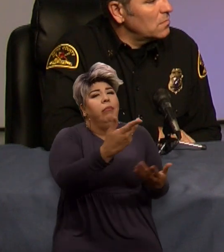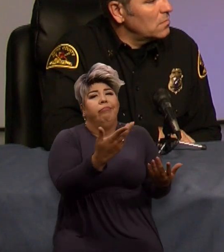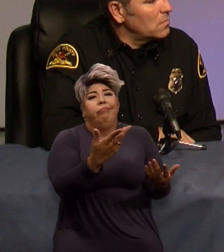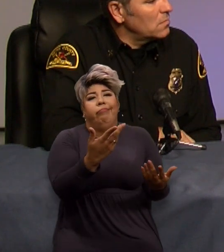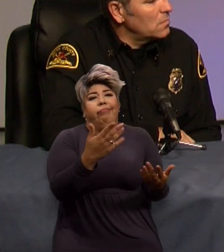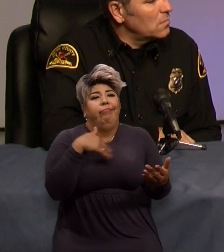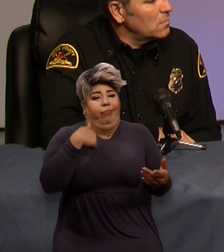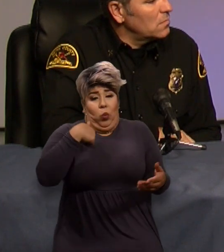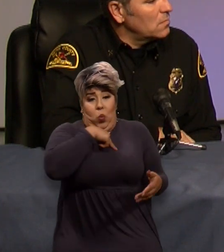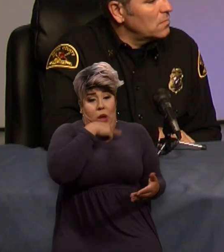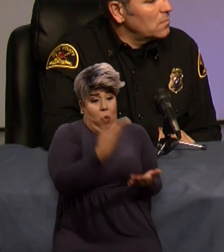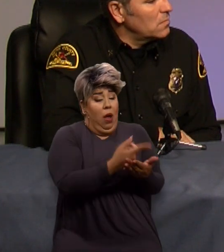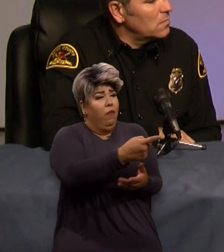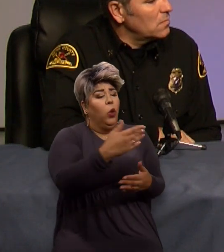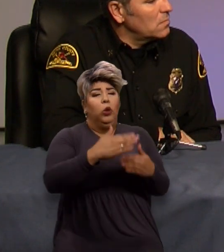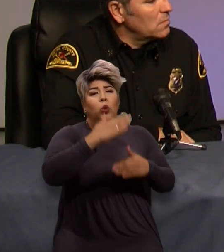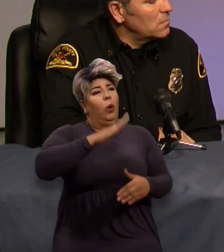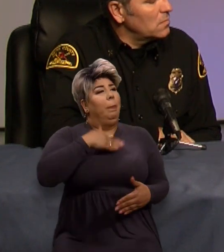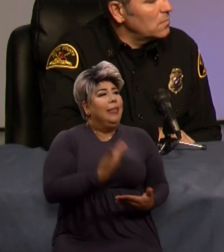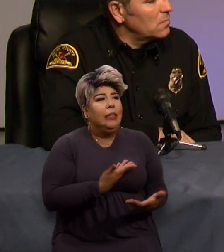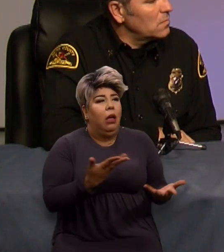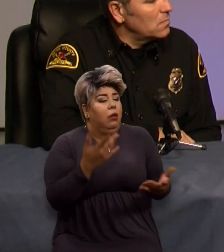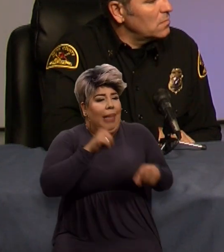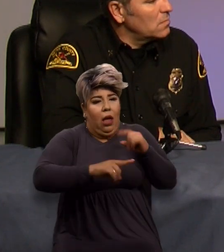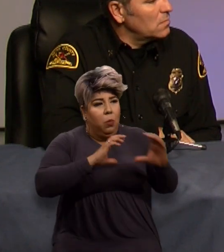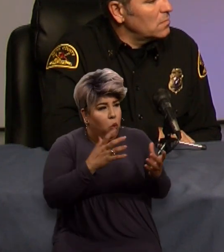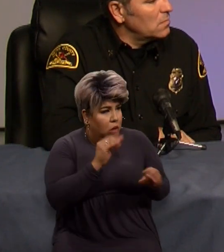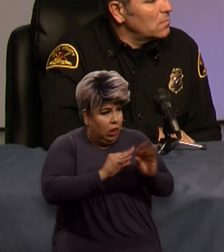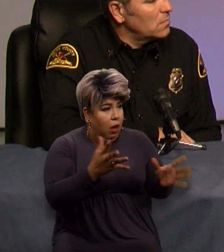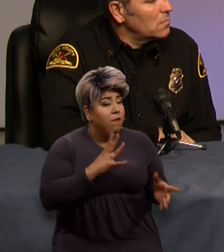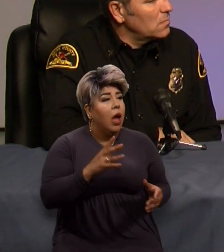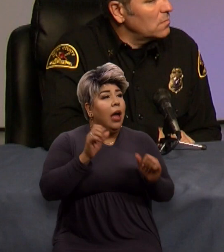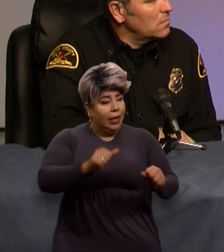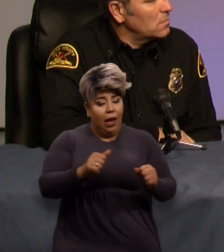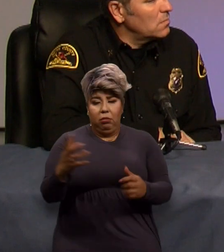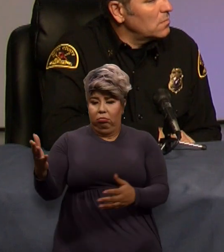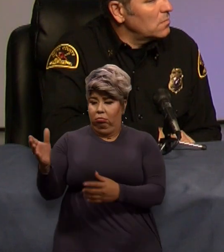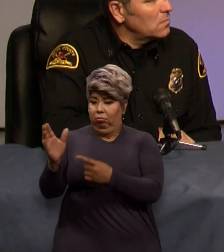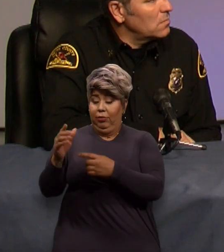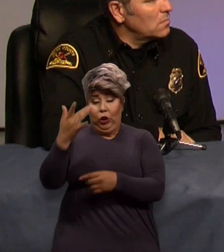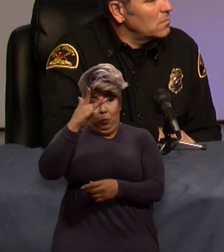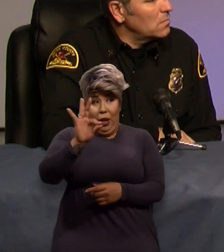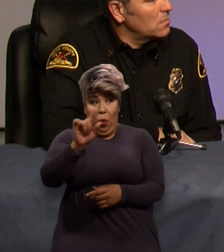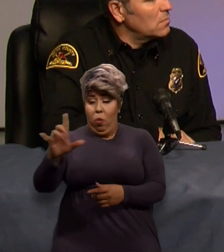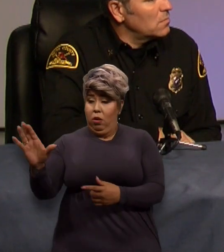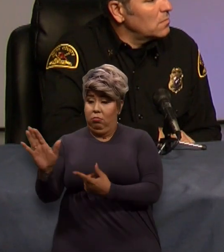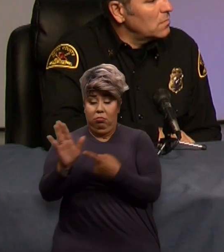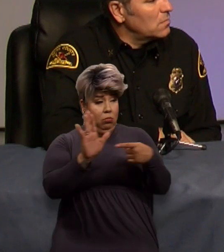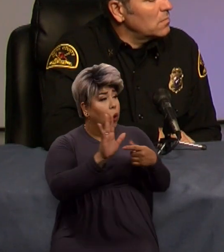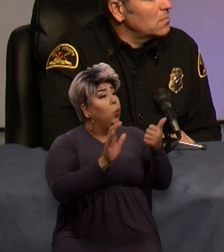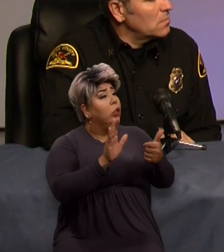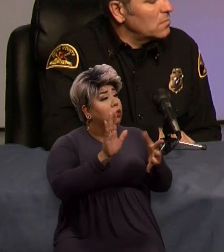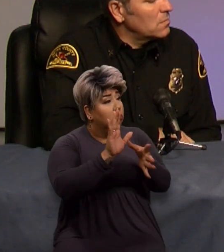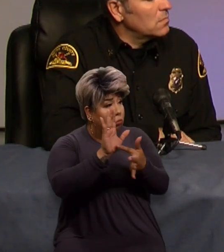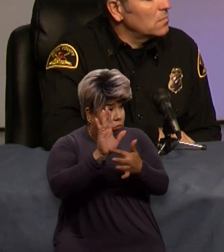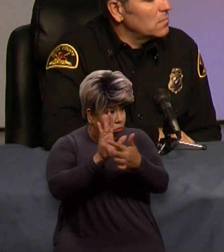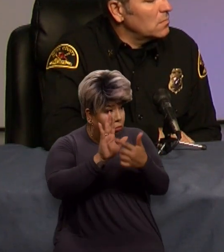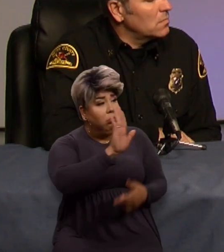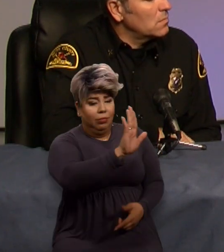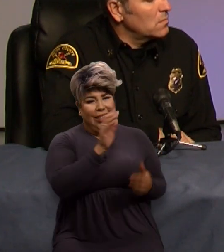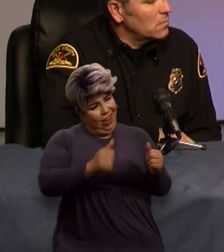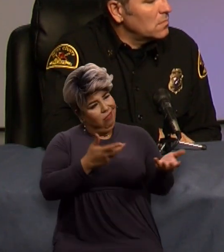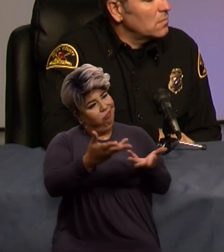talk. We can see that you have a child that goes to this school will ask, is it this child? And if you put your child's picture there, we can have that up there.